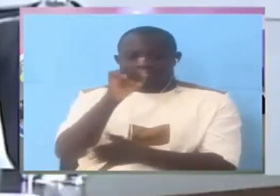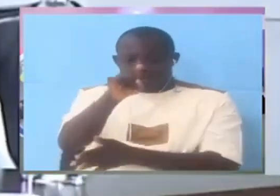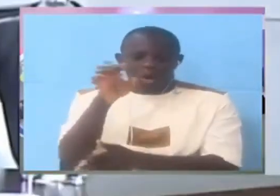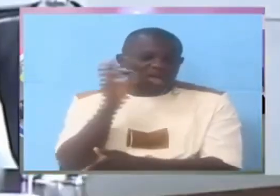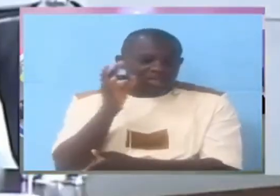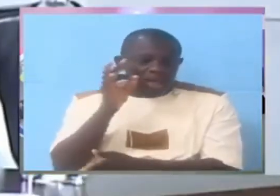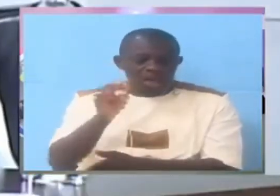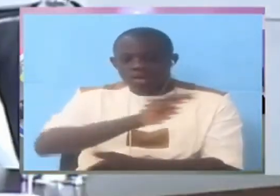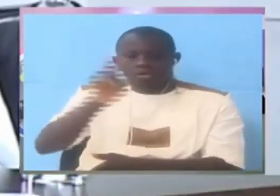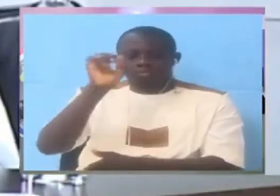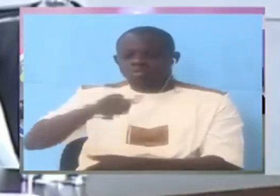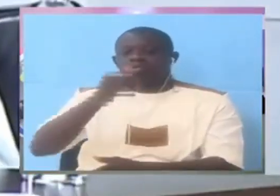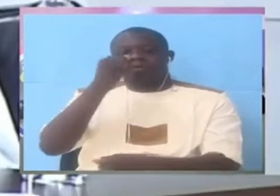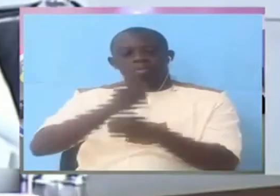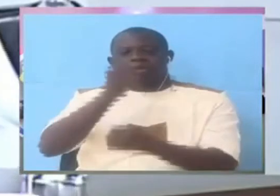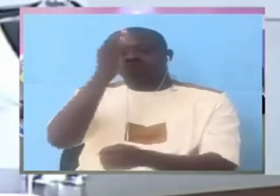No. Precisely because.